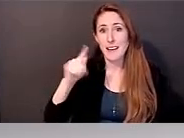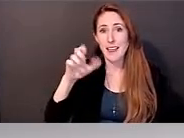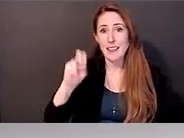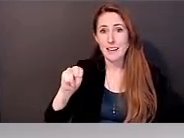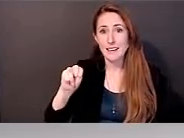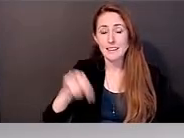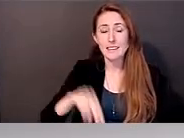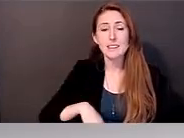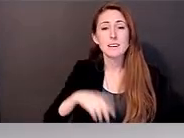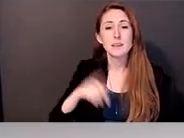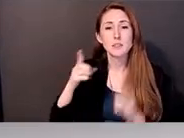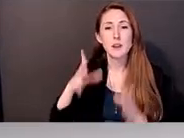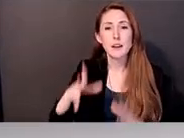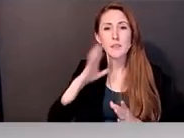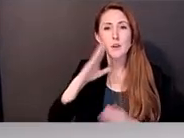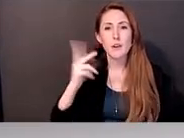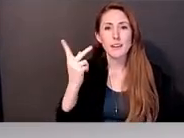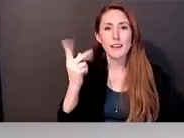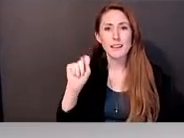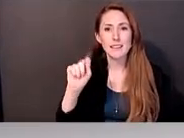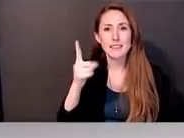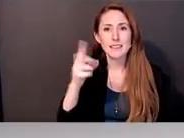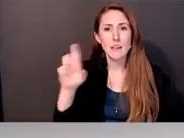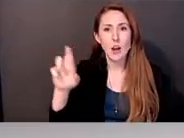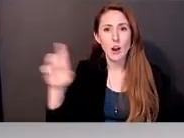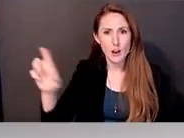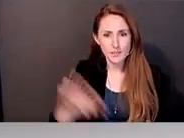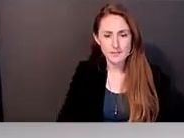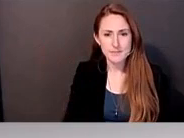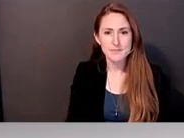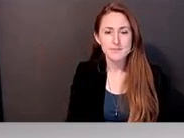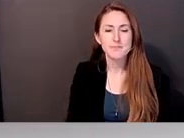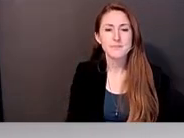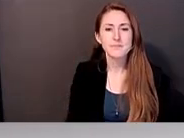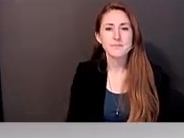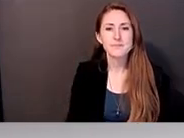of the Center on Knowledge Translation for Disability and Rehabilitation Research.